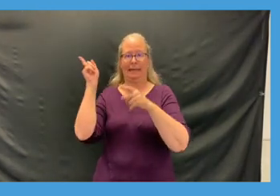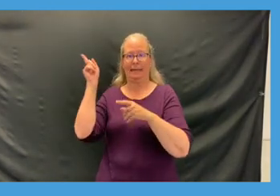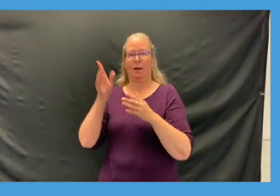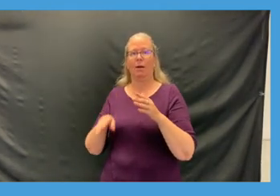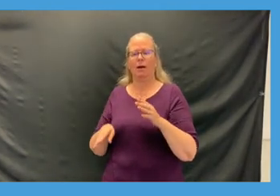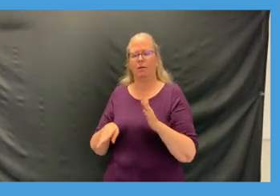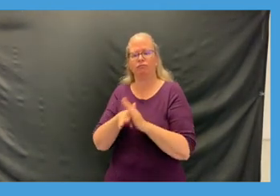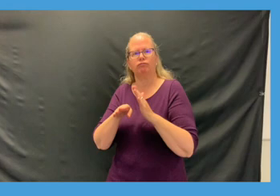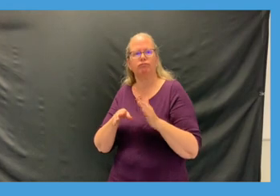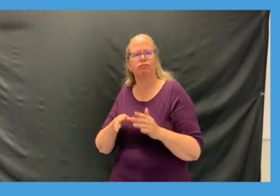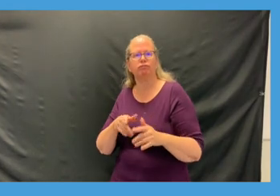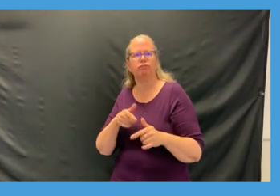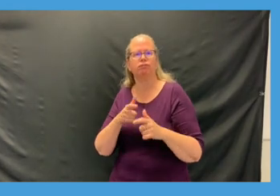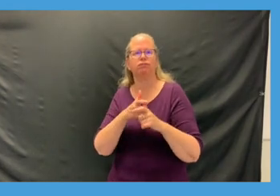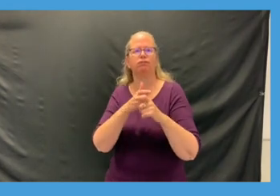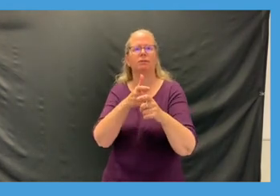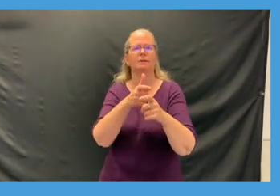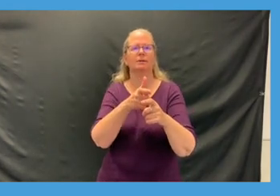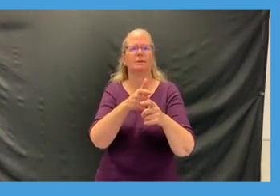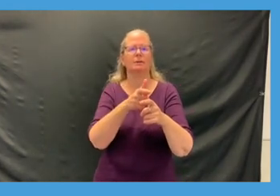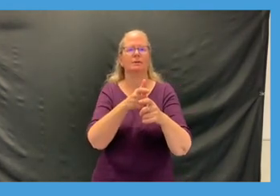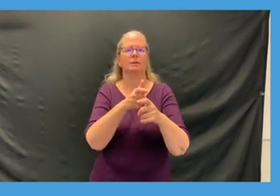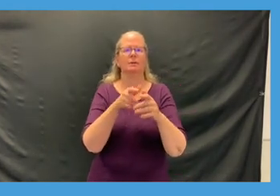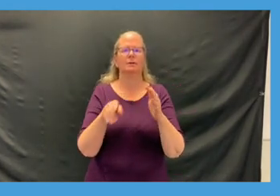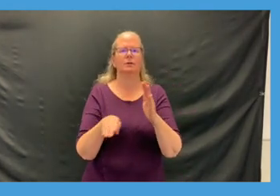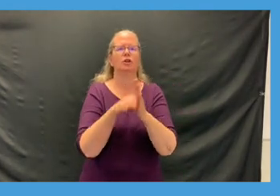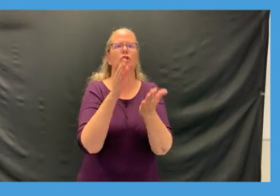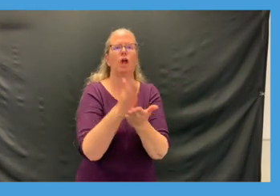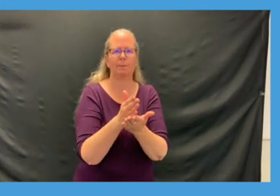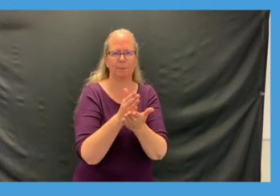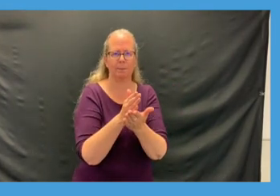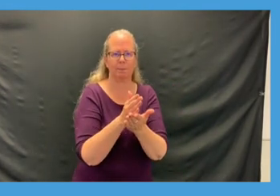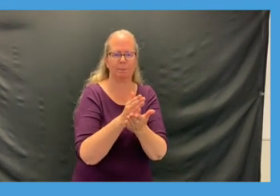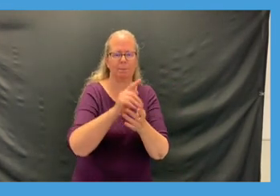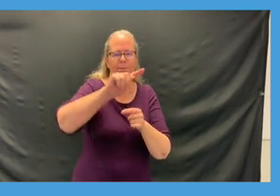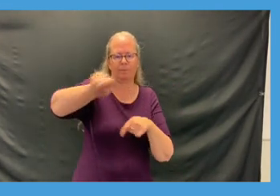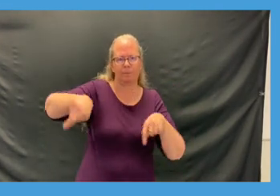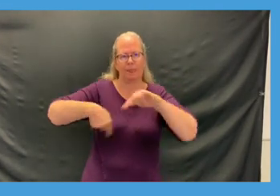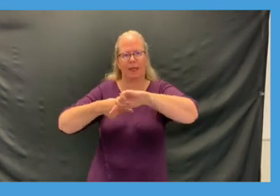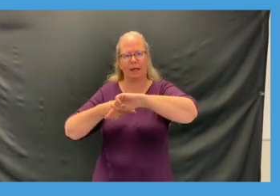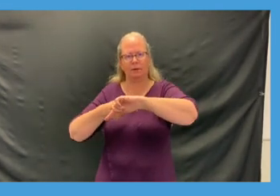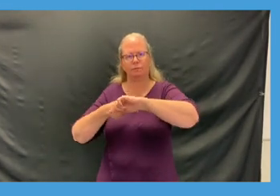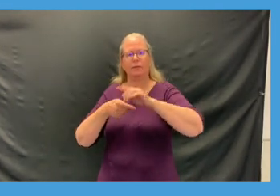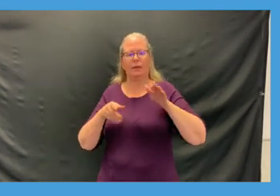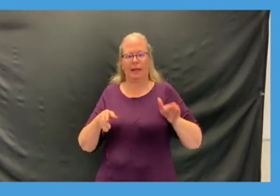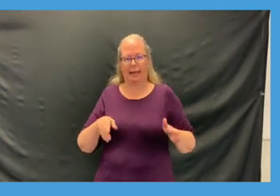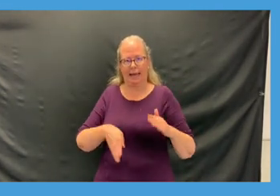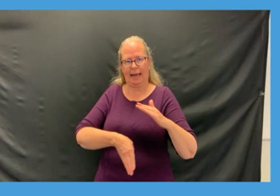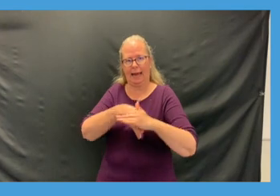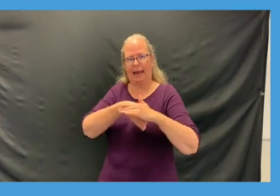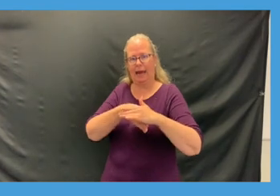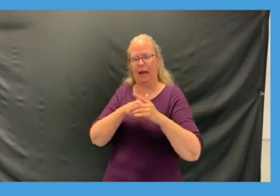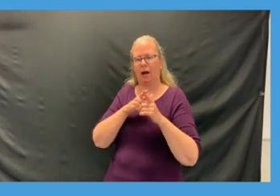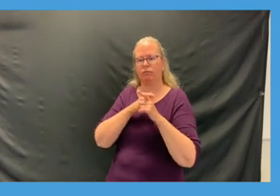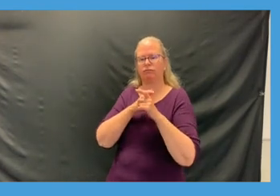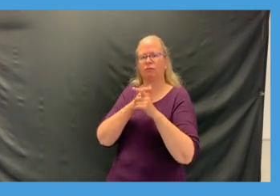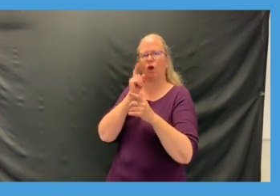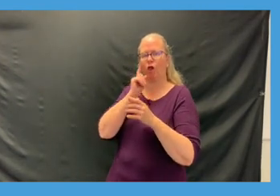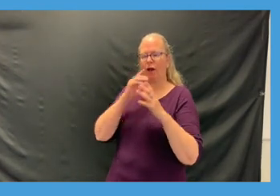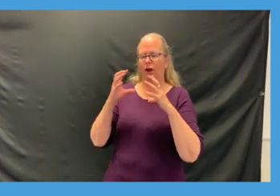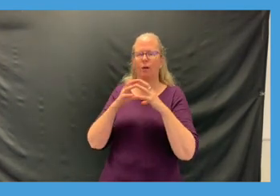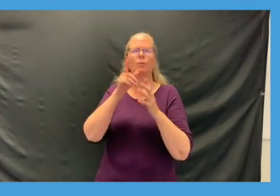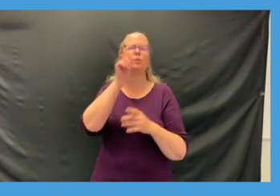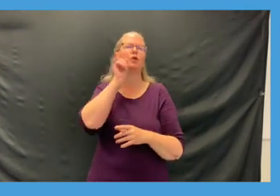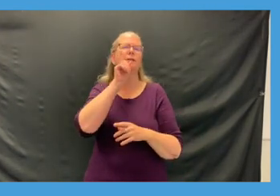forward run stop it before it hits anything and then you're gonna do it back so I I know I went out of the camera but this is what it looks like